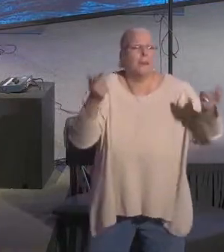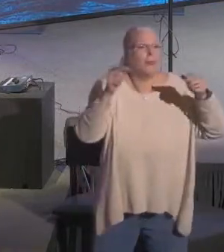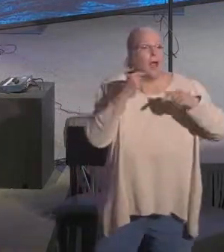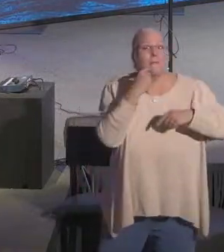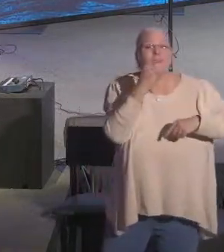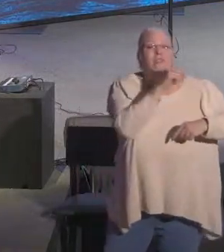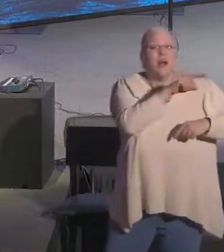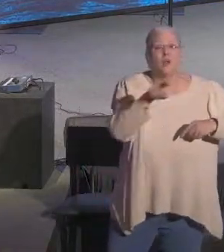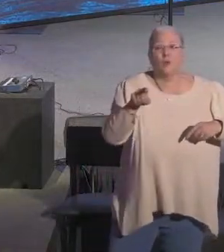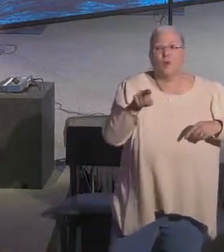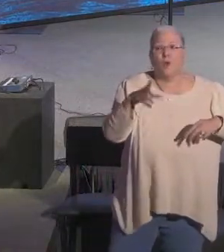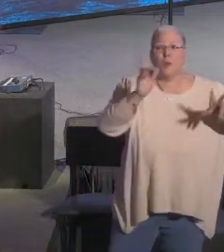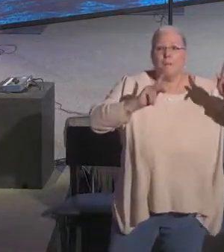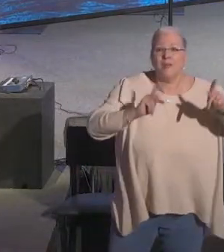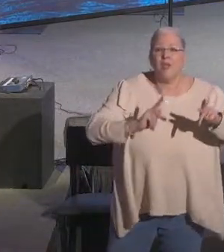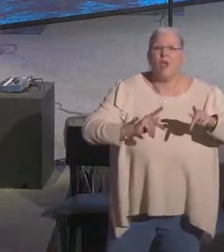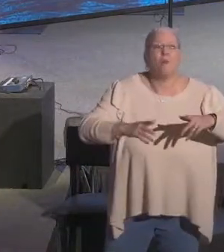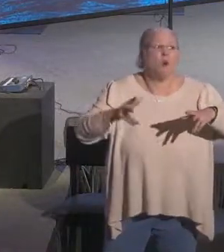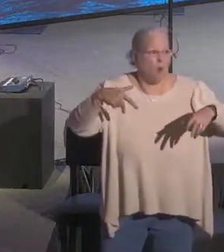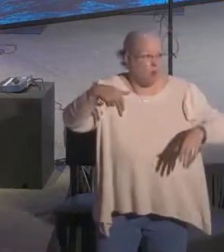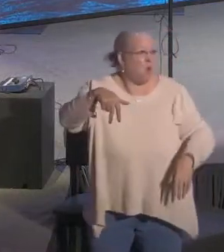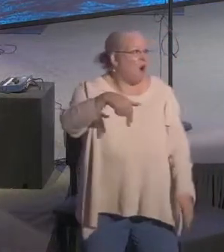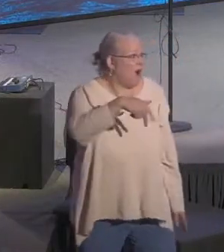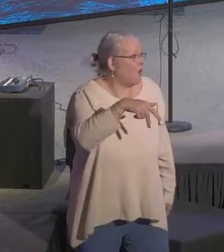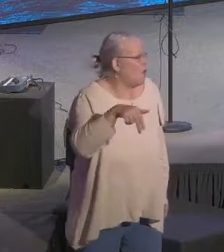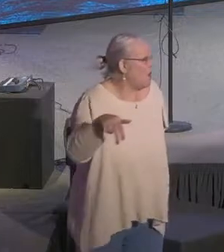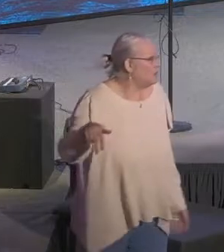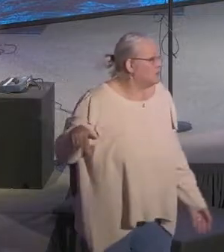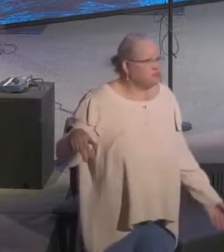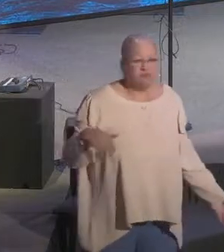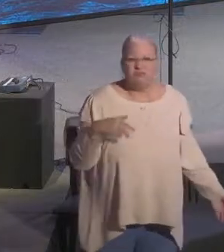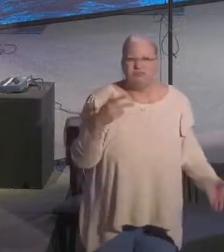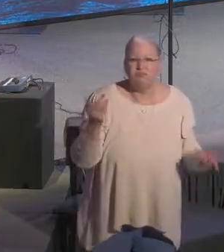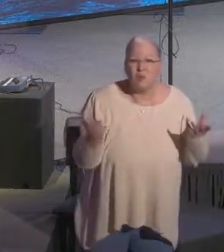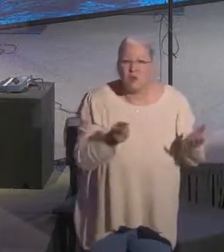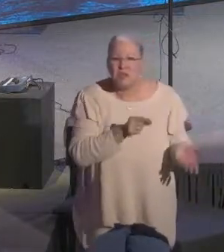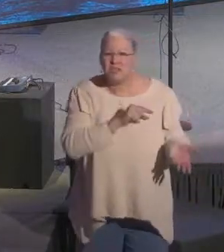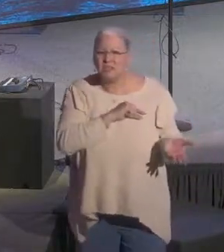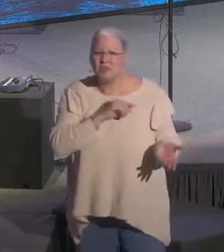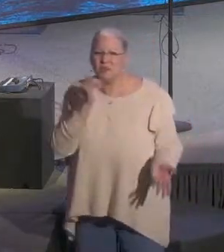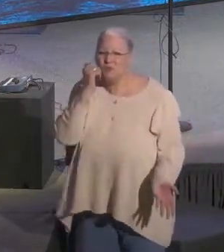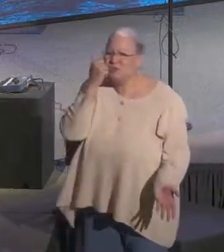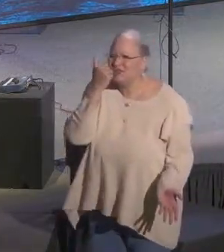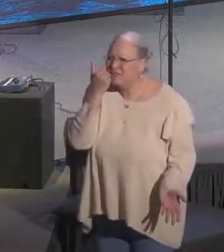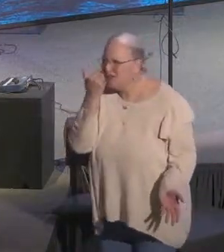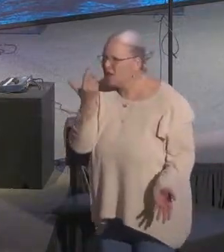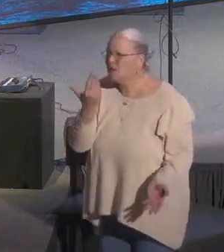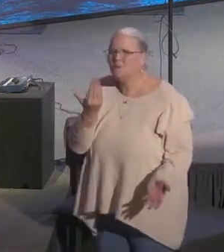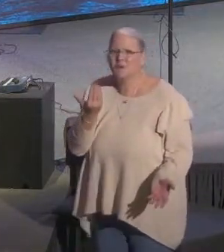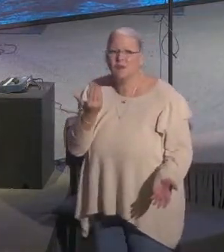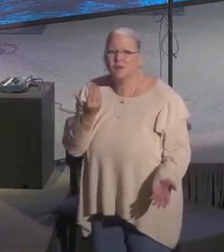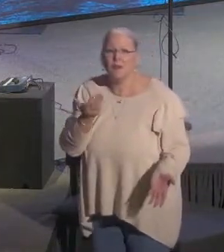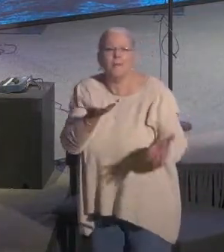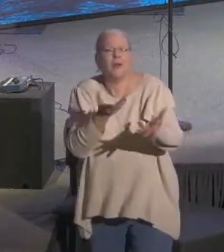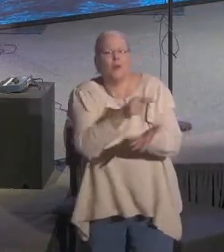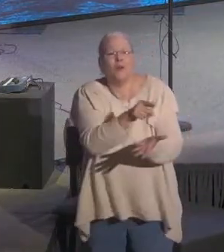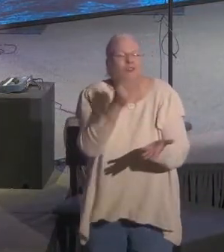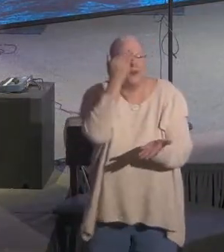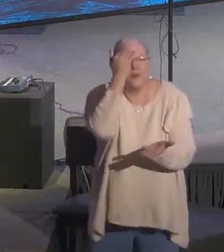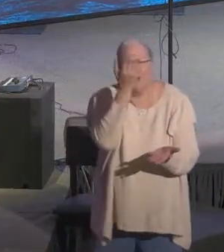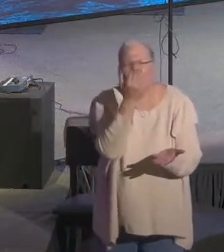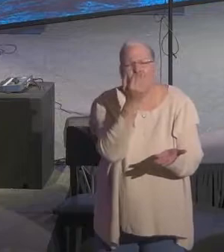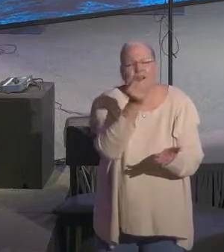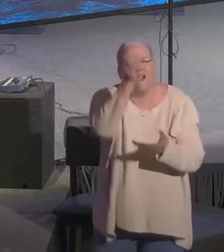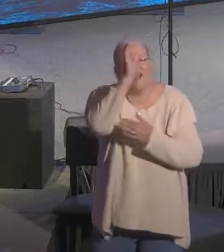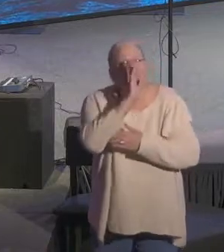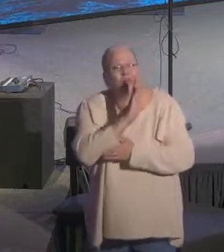telling you that people walk around, I believe most people walk around with a sense of guilt and shame. But I want you to know that this,